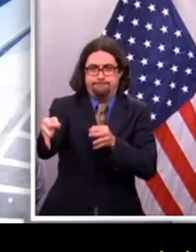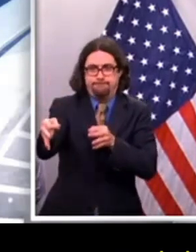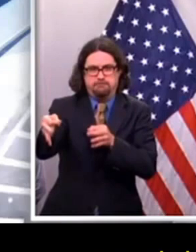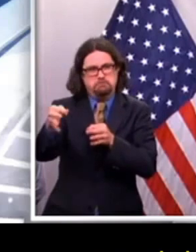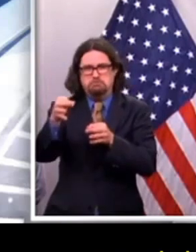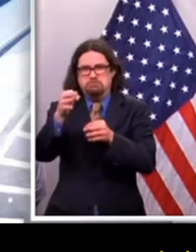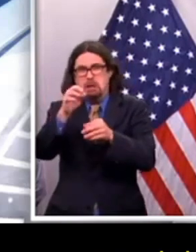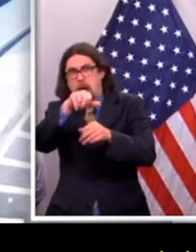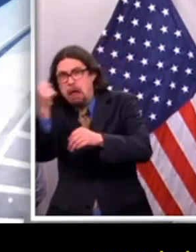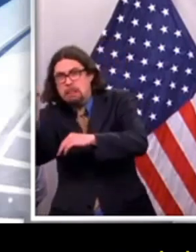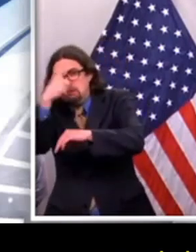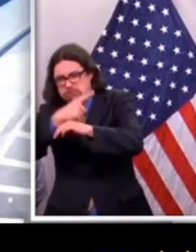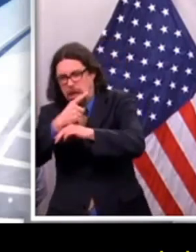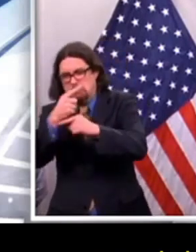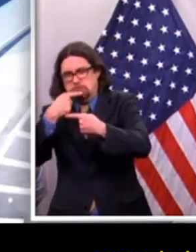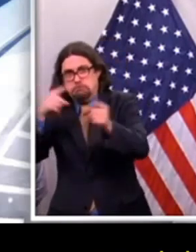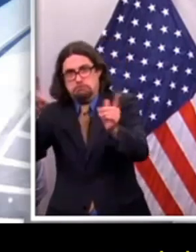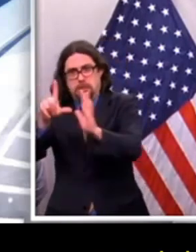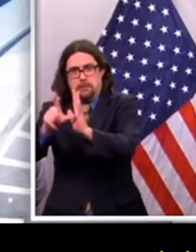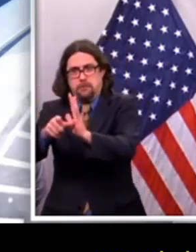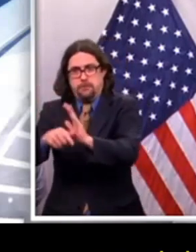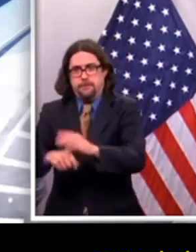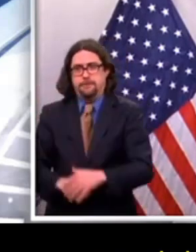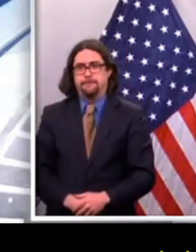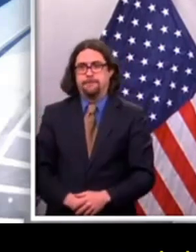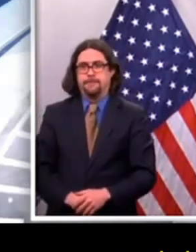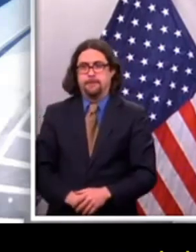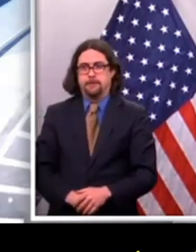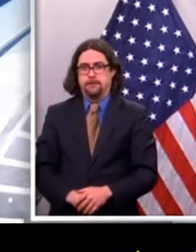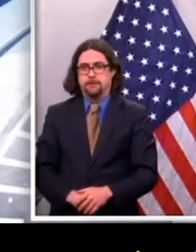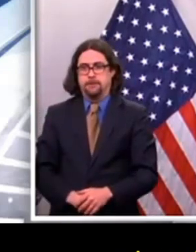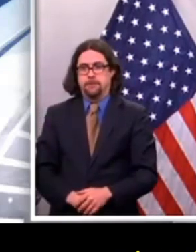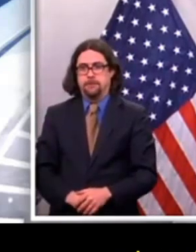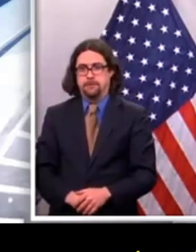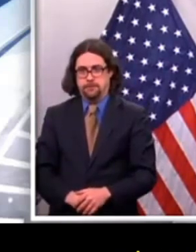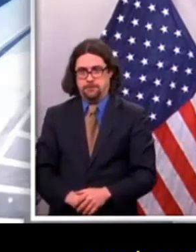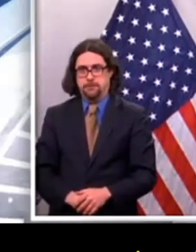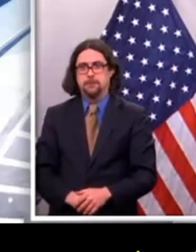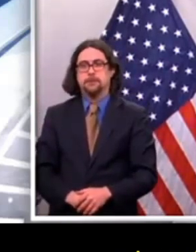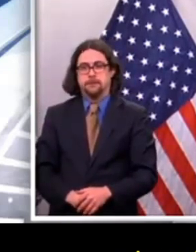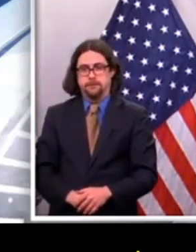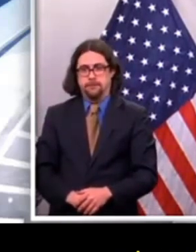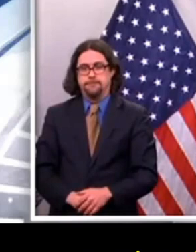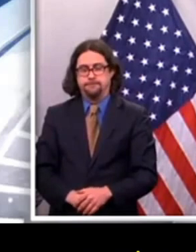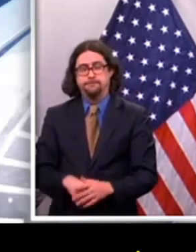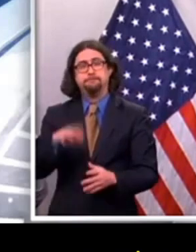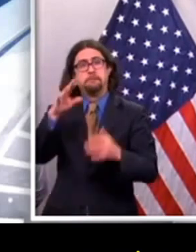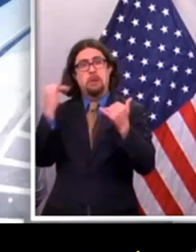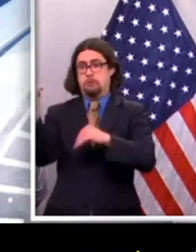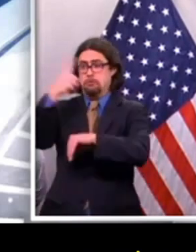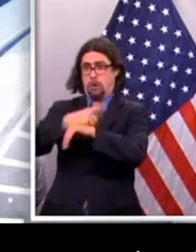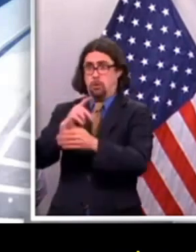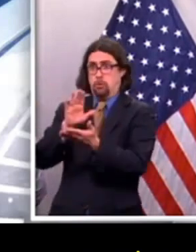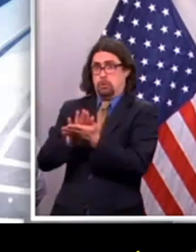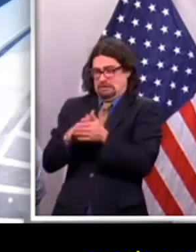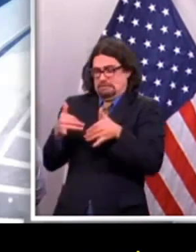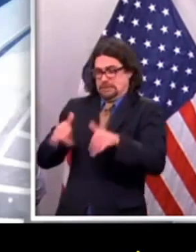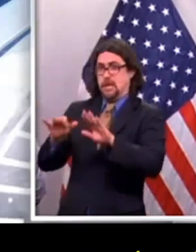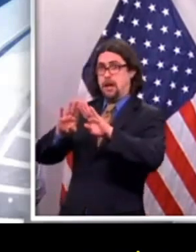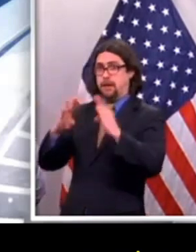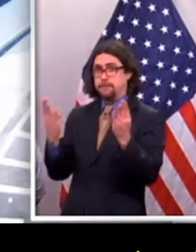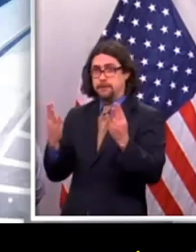after-school programs this afternoon, school trips, evening adult education programs, all canceled.